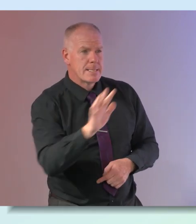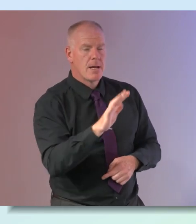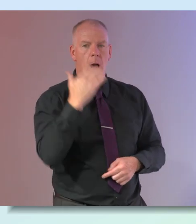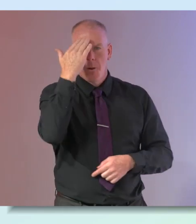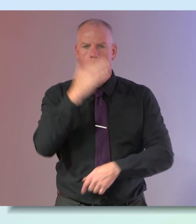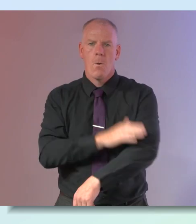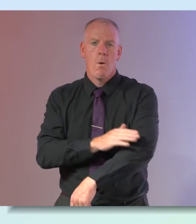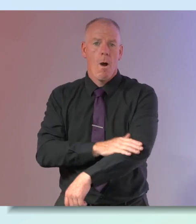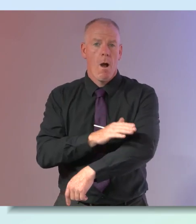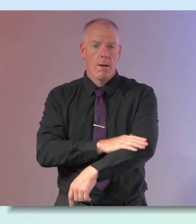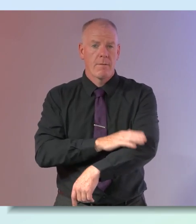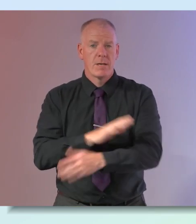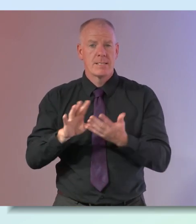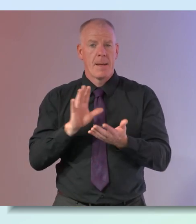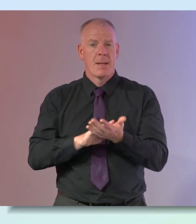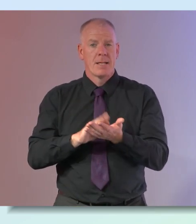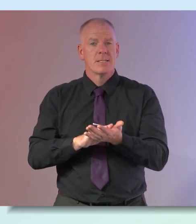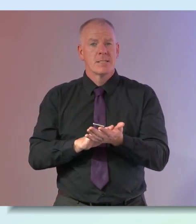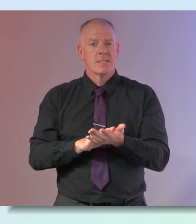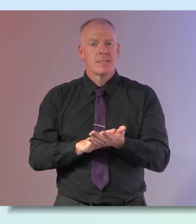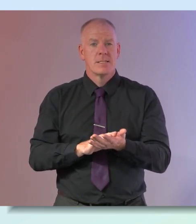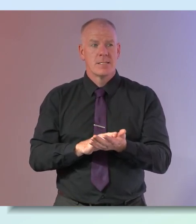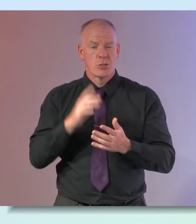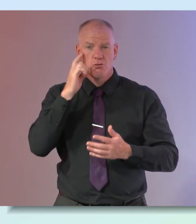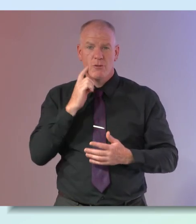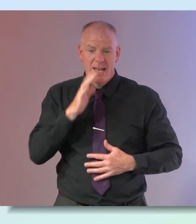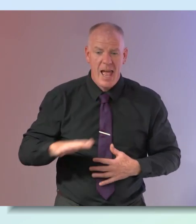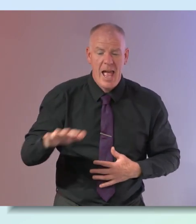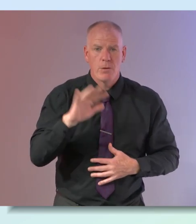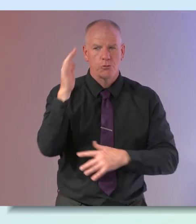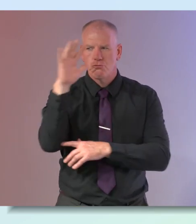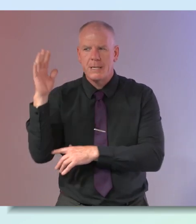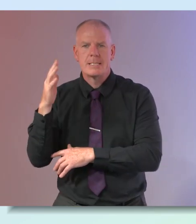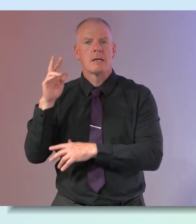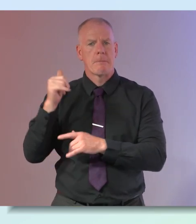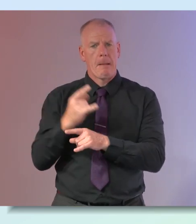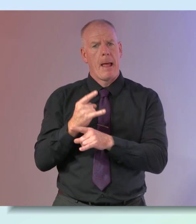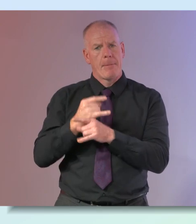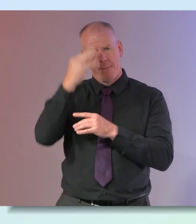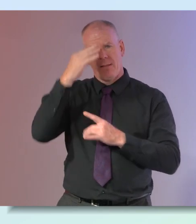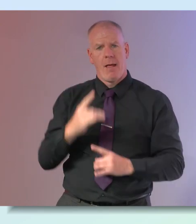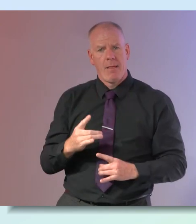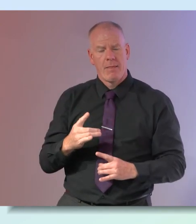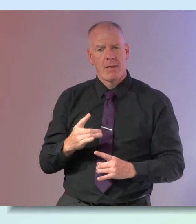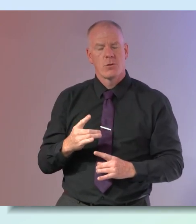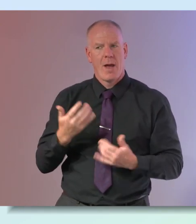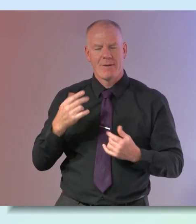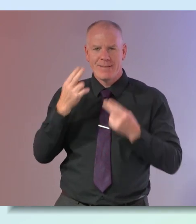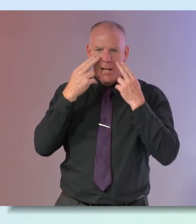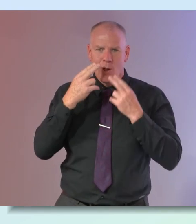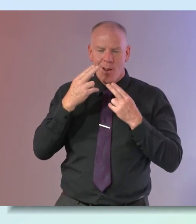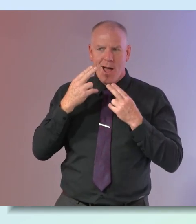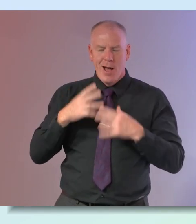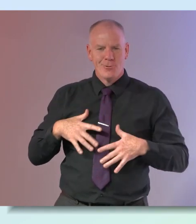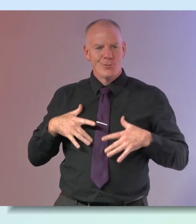for 10 minutes in green spaces can actually elevate your mental health and also release dopamine so there's this natural high you get from nature so maybe